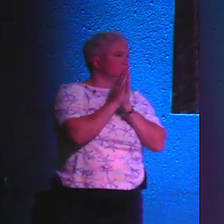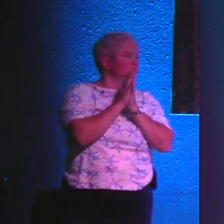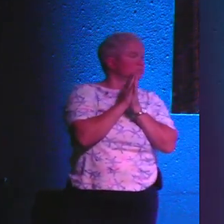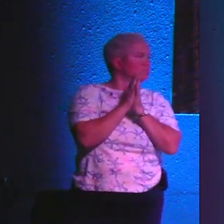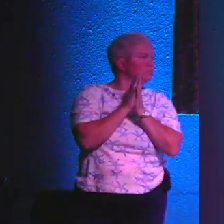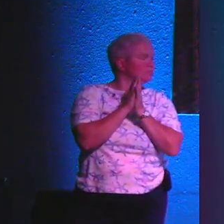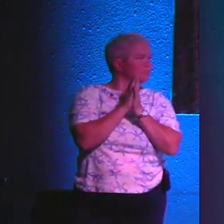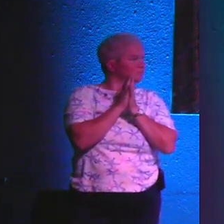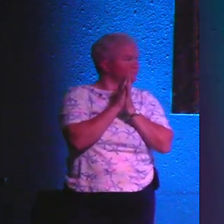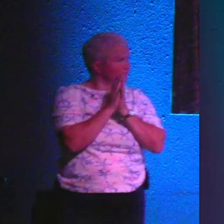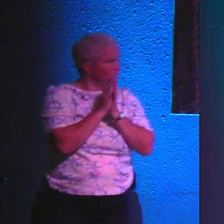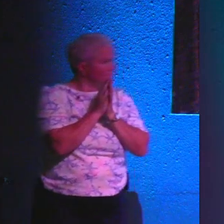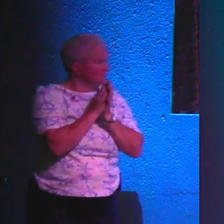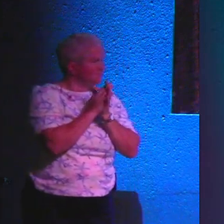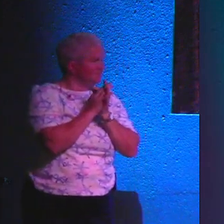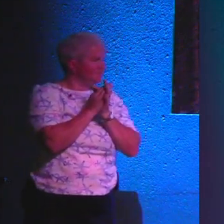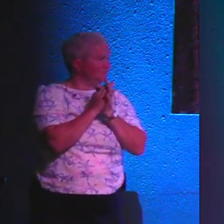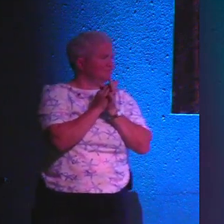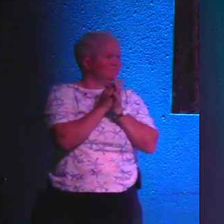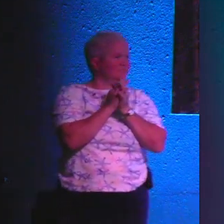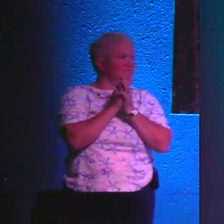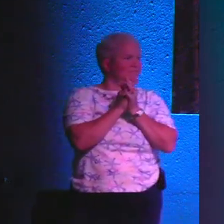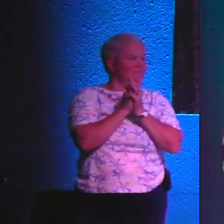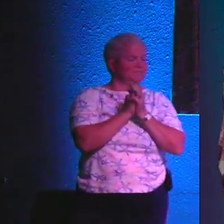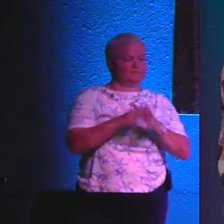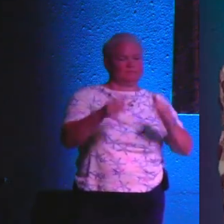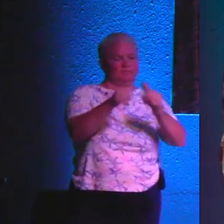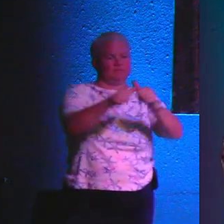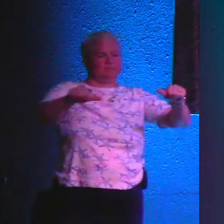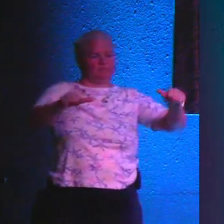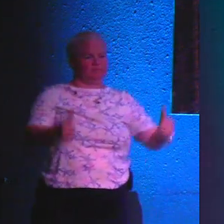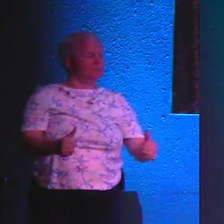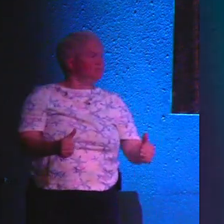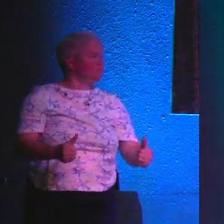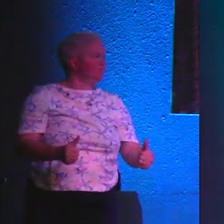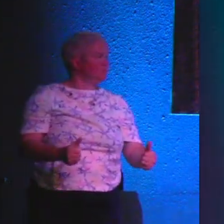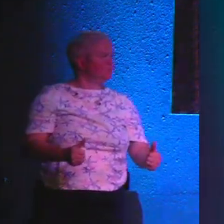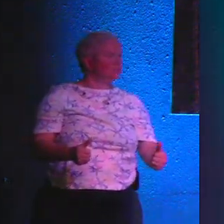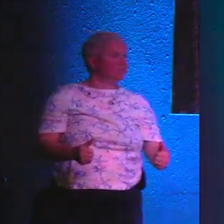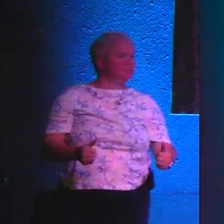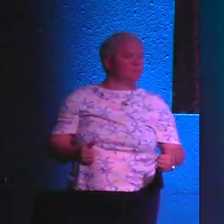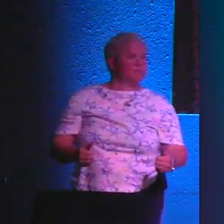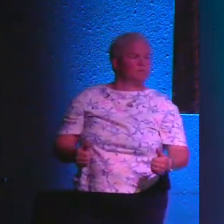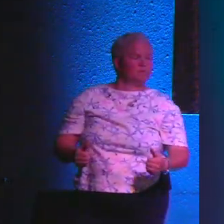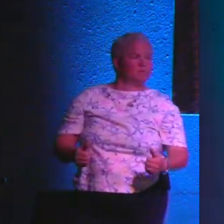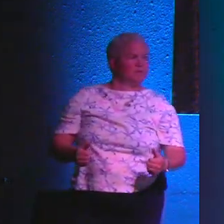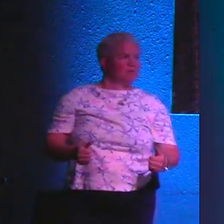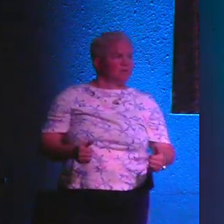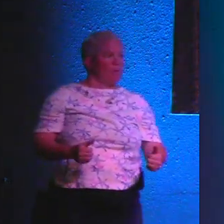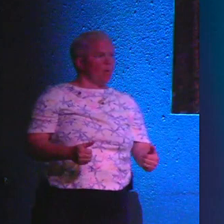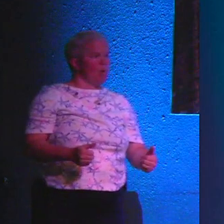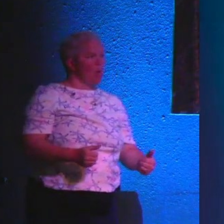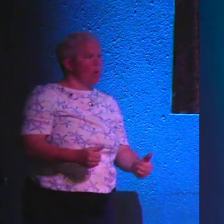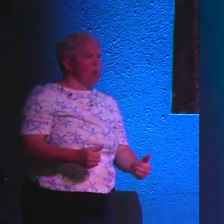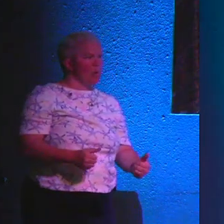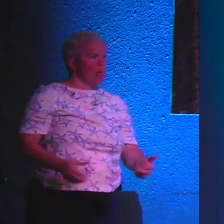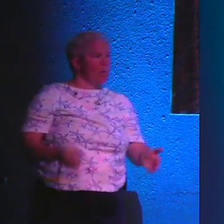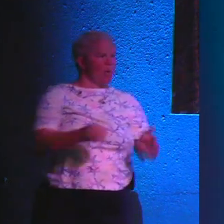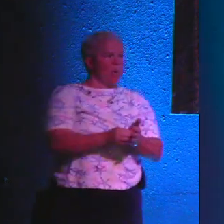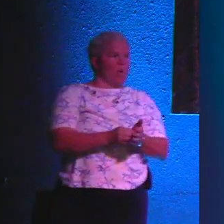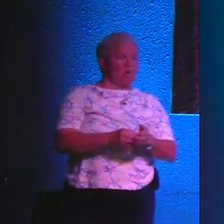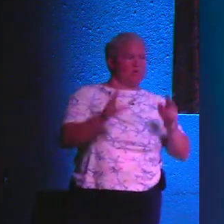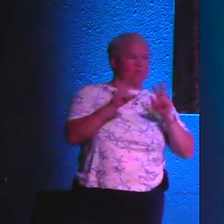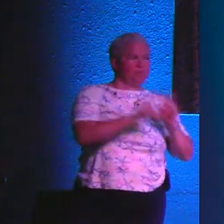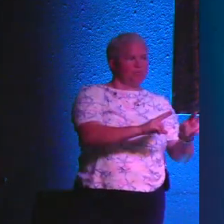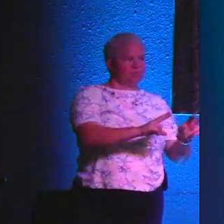we're going to do something and we're going to have these altars open and I want you to just join me at the altar. Once again, I'm